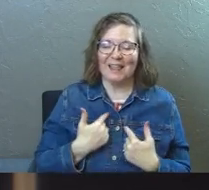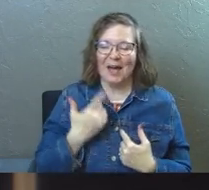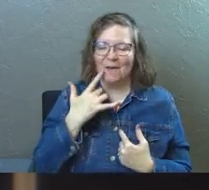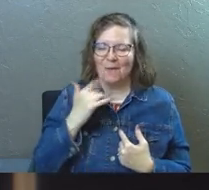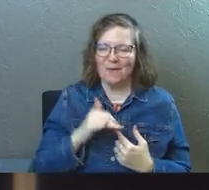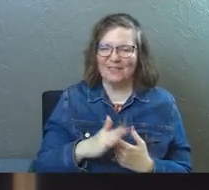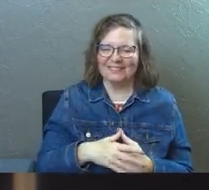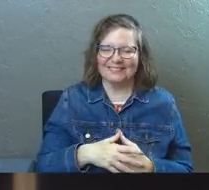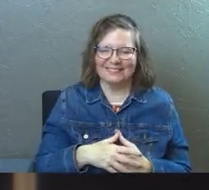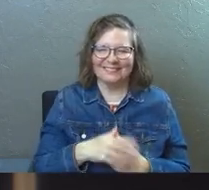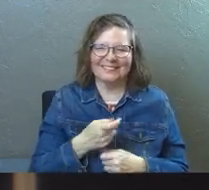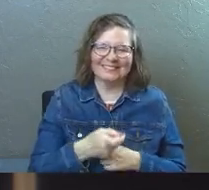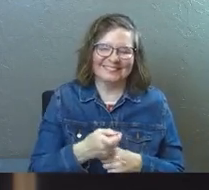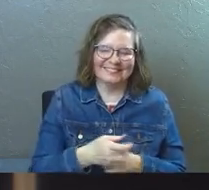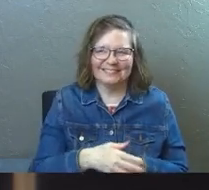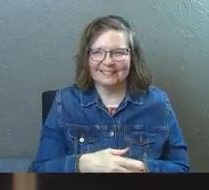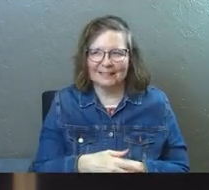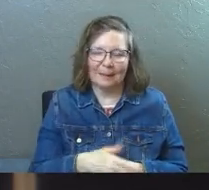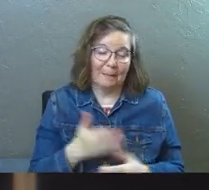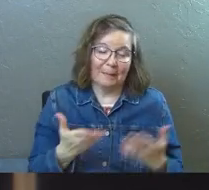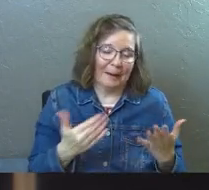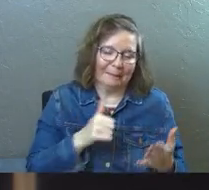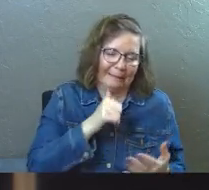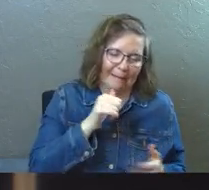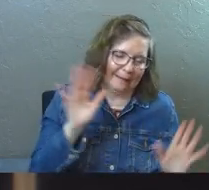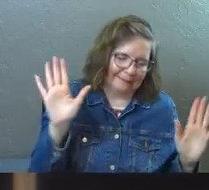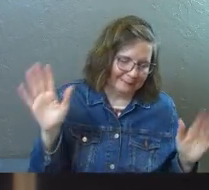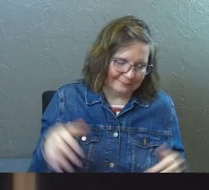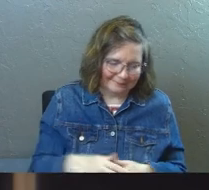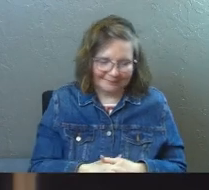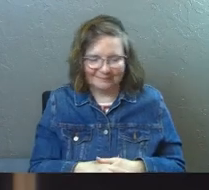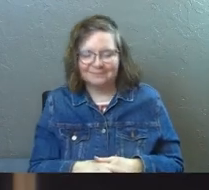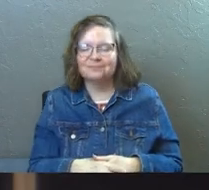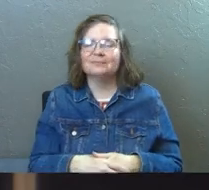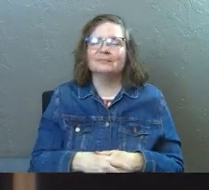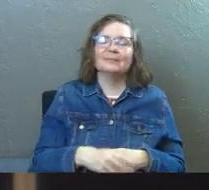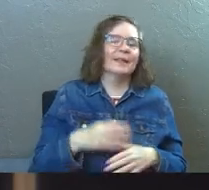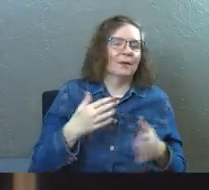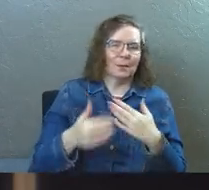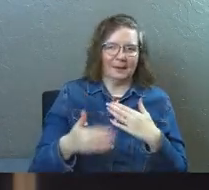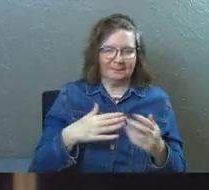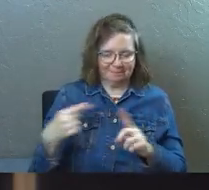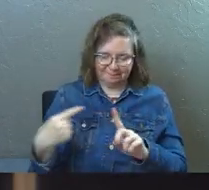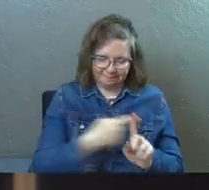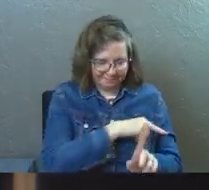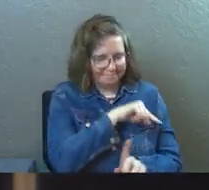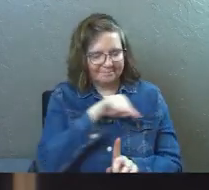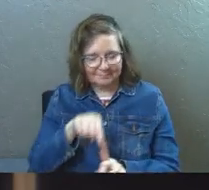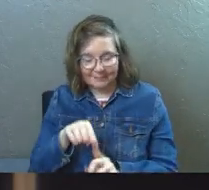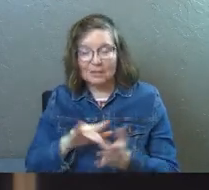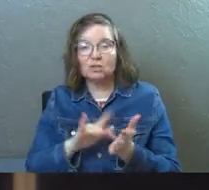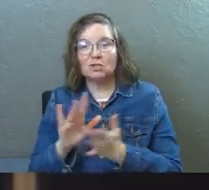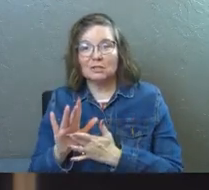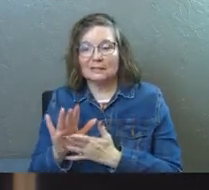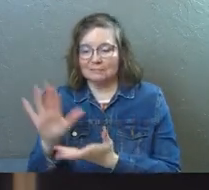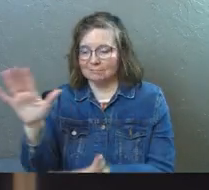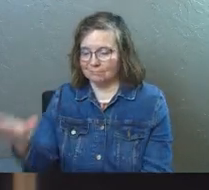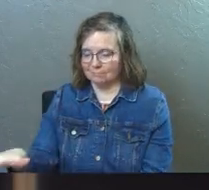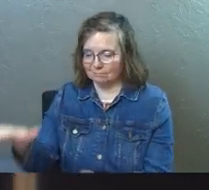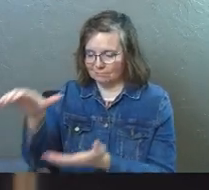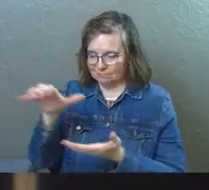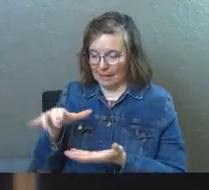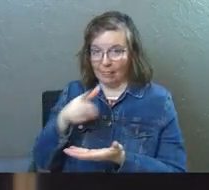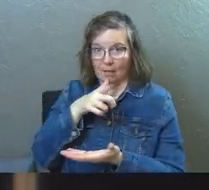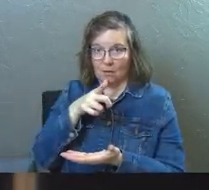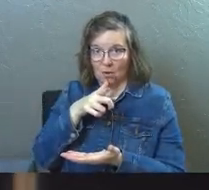goldfish. Probably, probably, probably not. Probably not. Um, anyway, so Jesus takes, uh, the